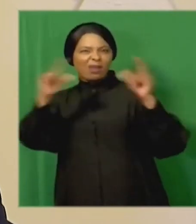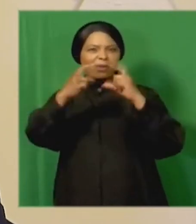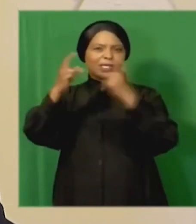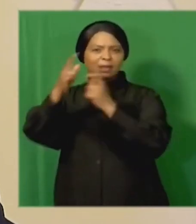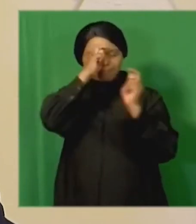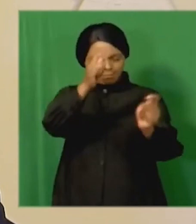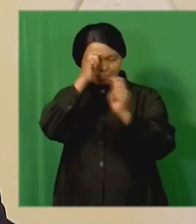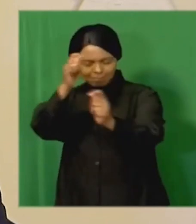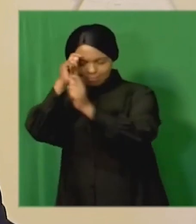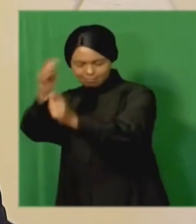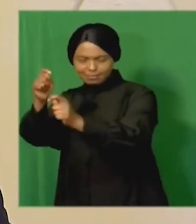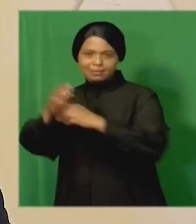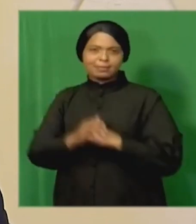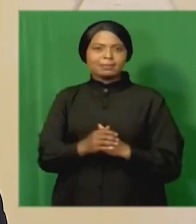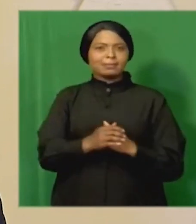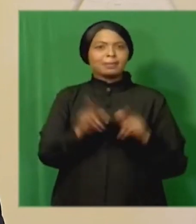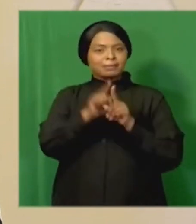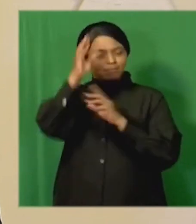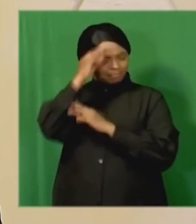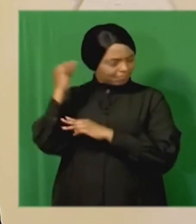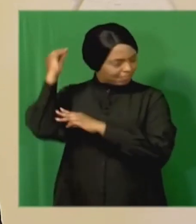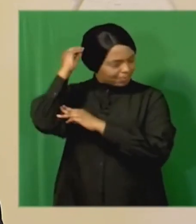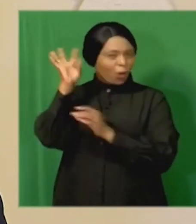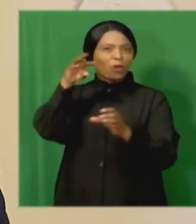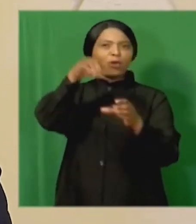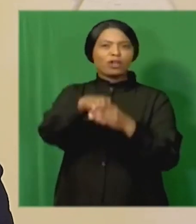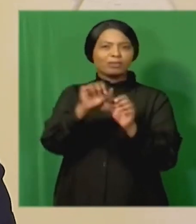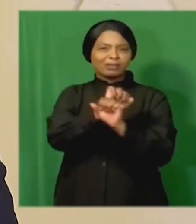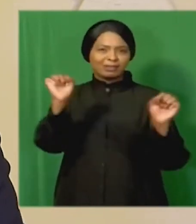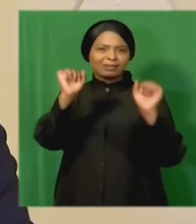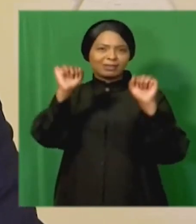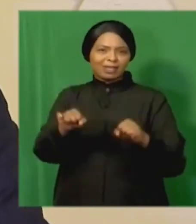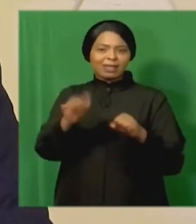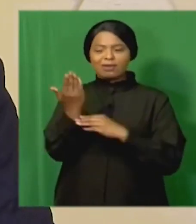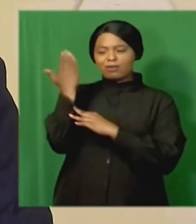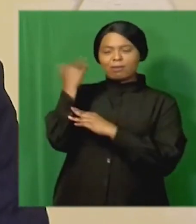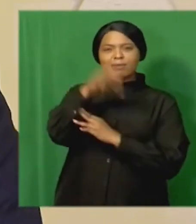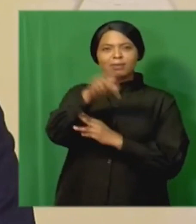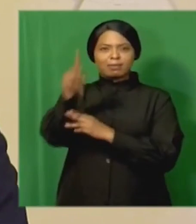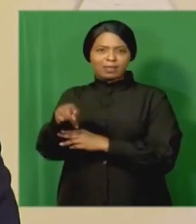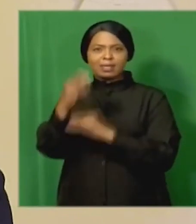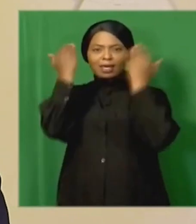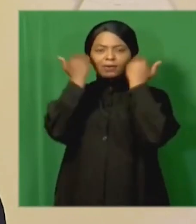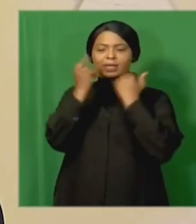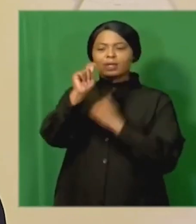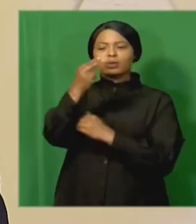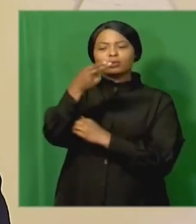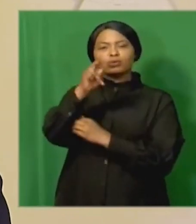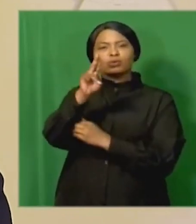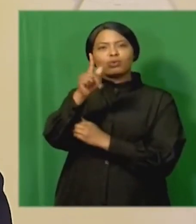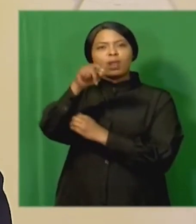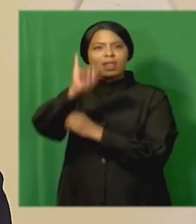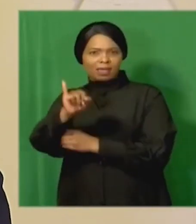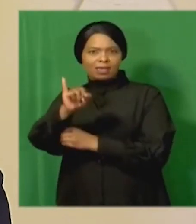staff we recognize the contribution of the former public protector advocate Tulima Donzela